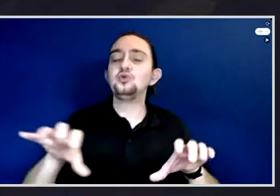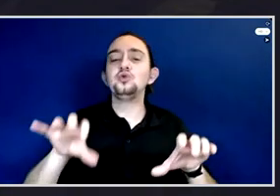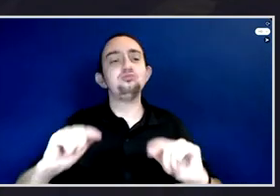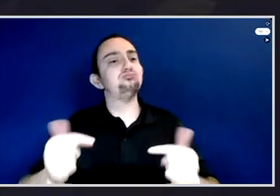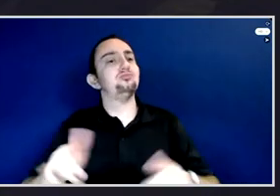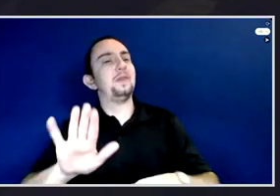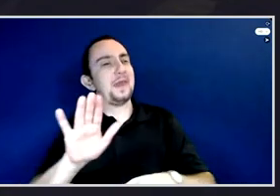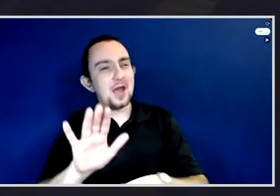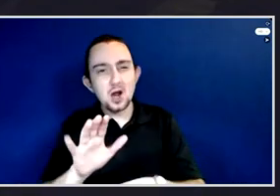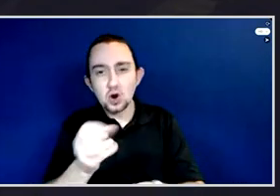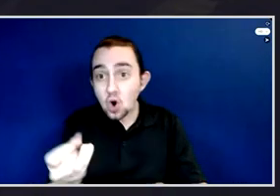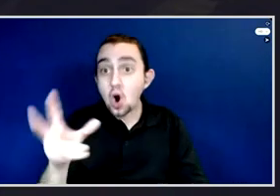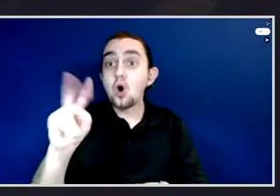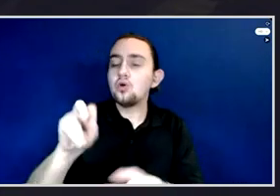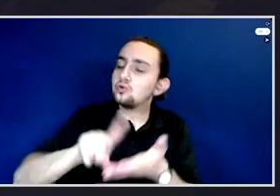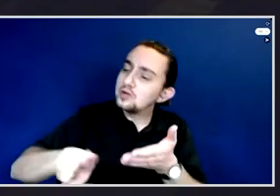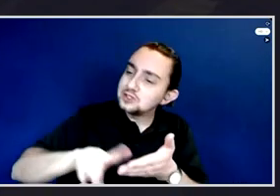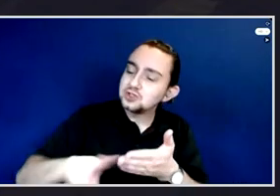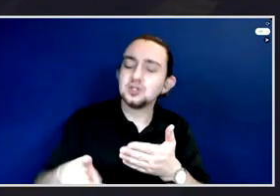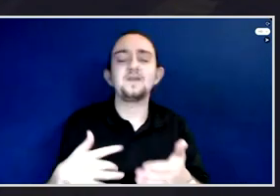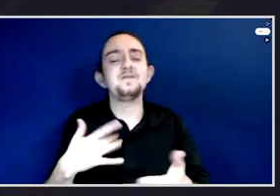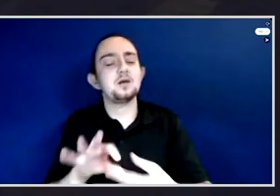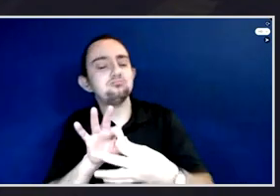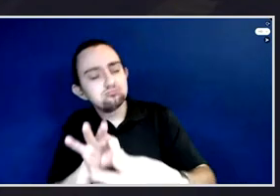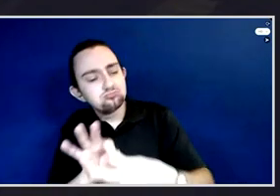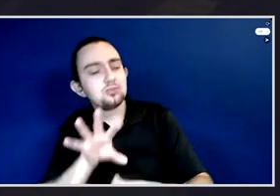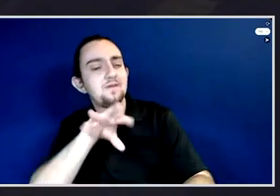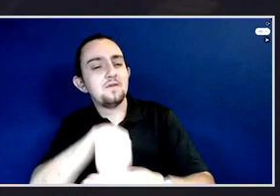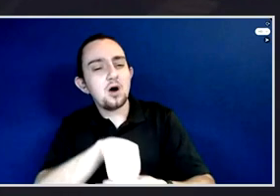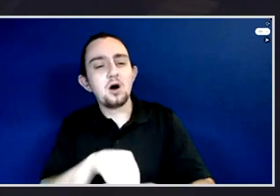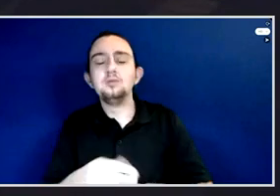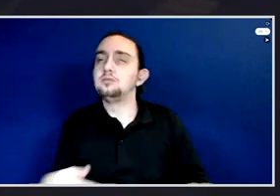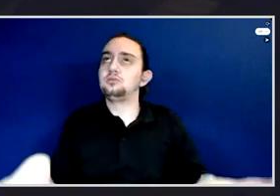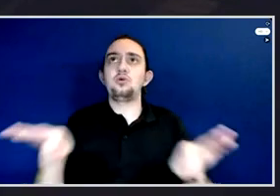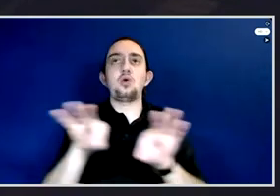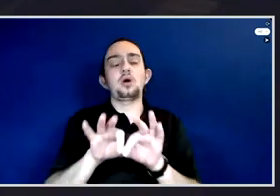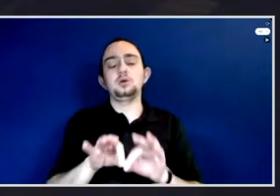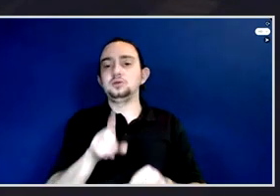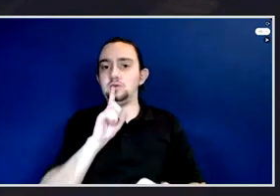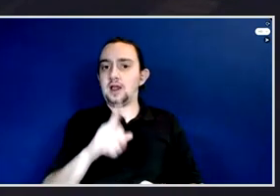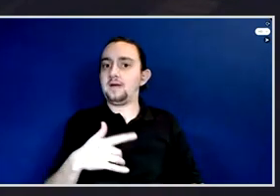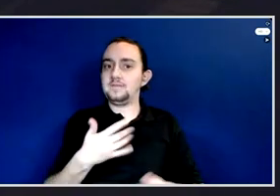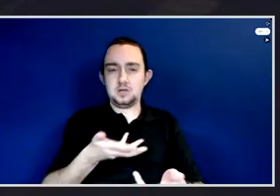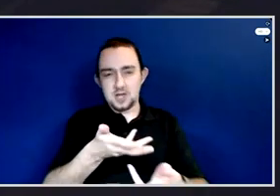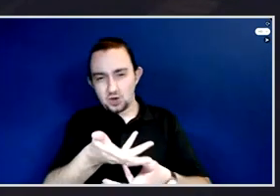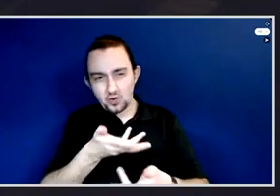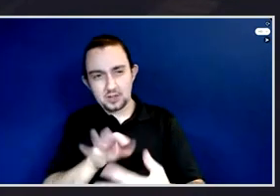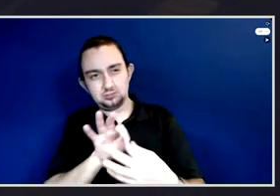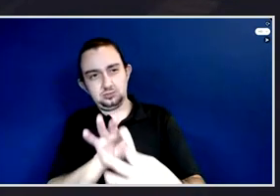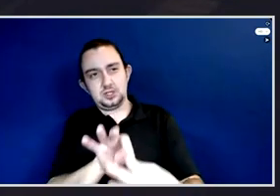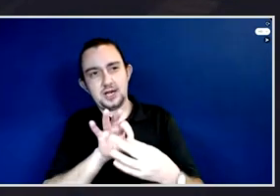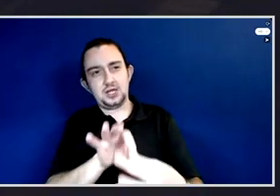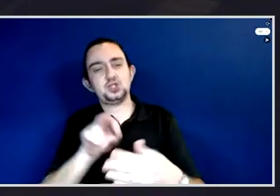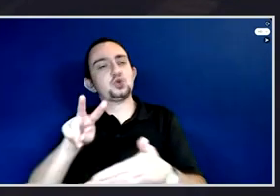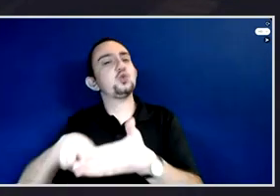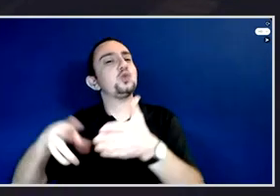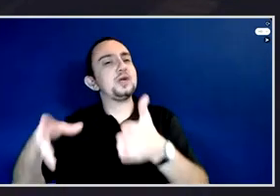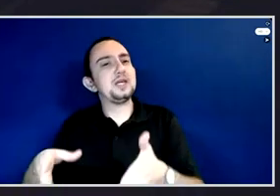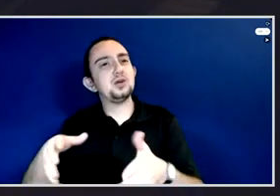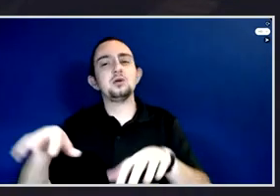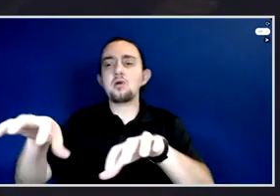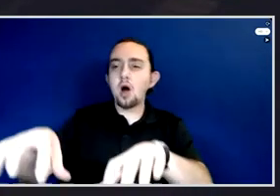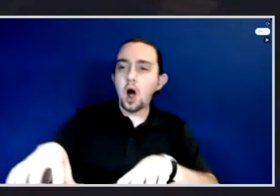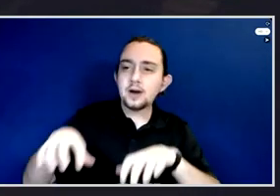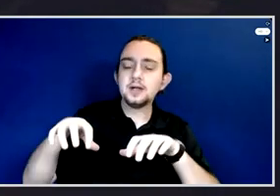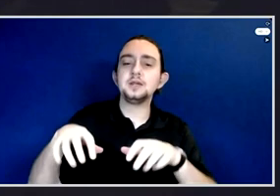Because for us, that's most important to have really big interaction with readers. That's what we do. We really, like, communicate with our readers, who also